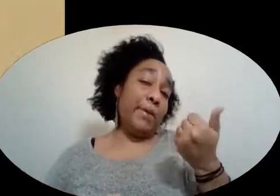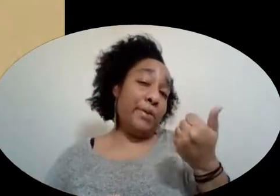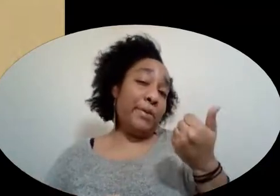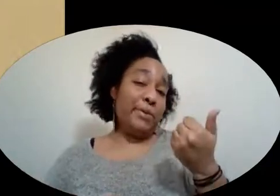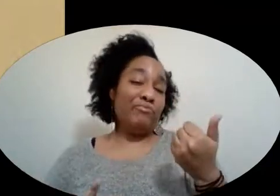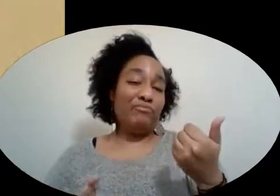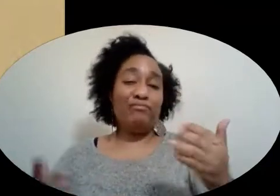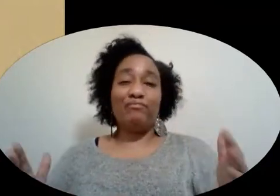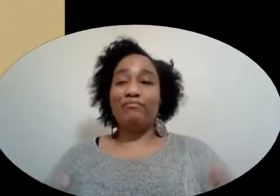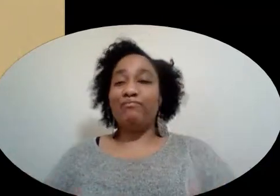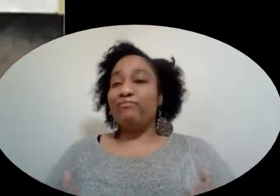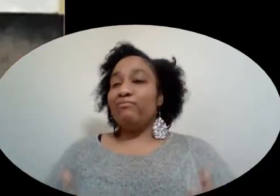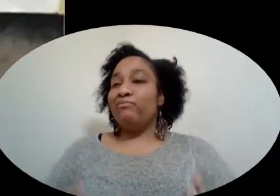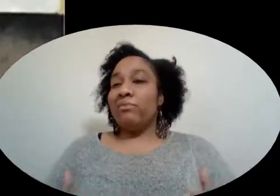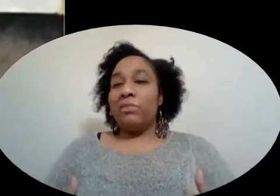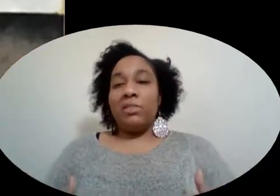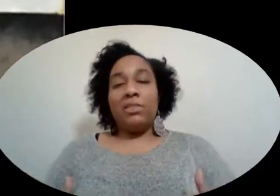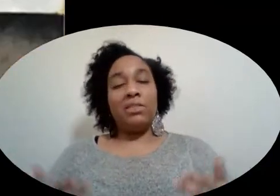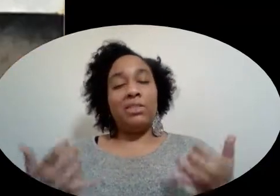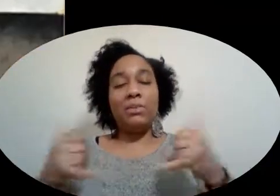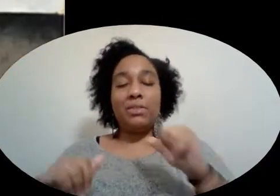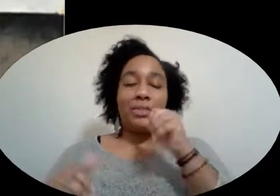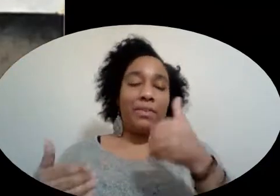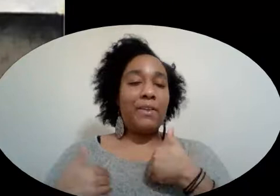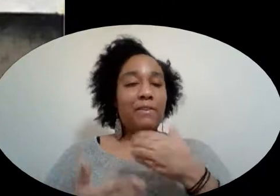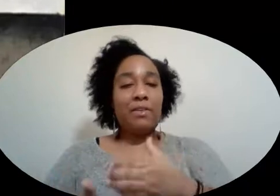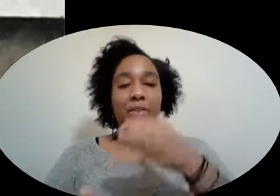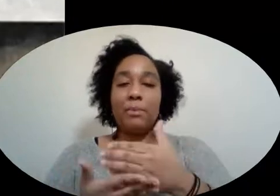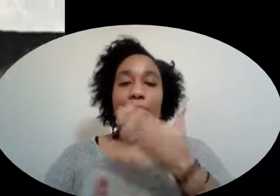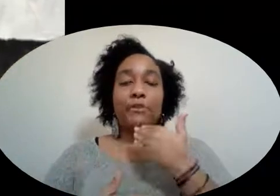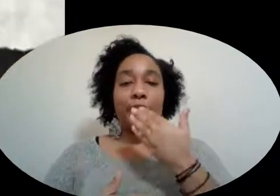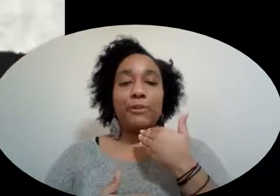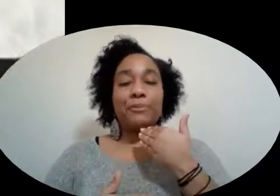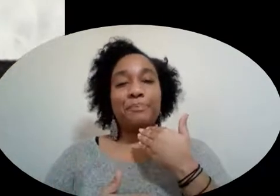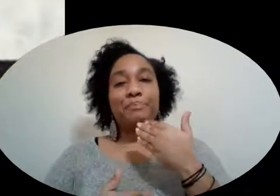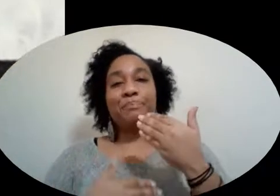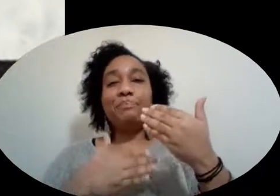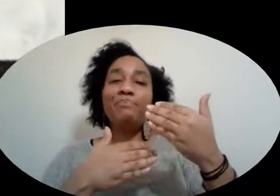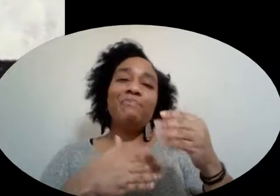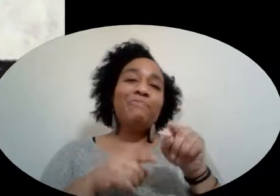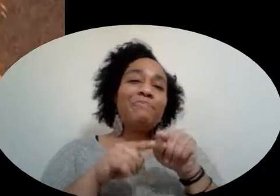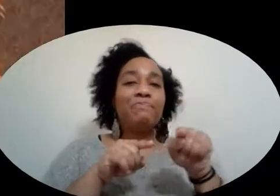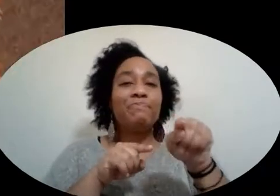But I still didn't have my cup of sugar So I went to the next neighbor's house